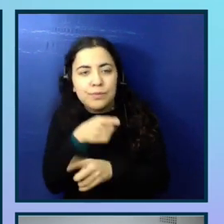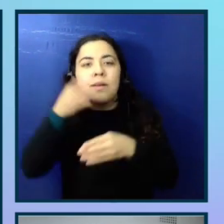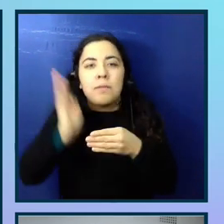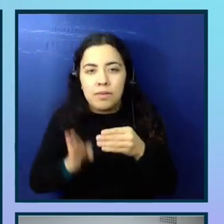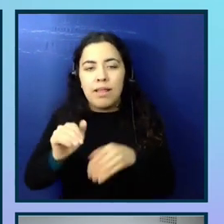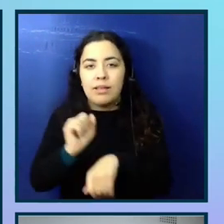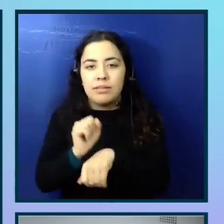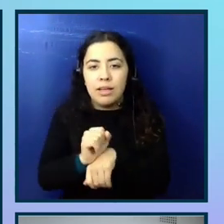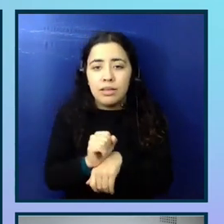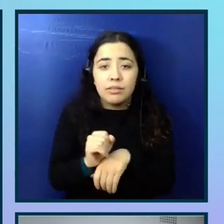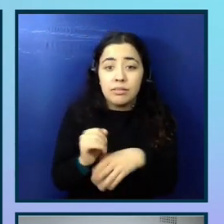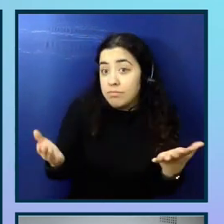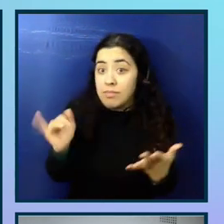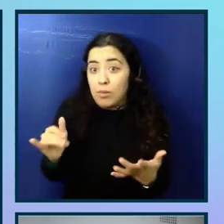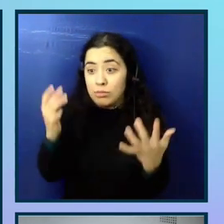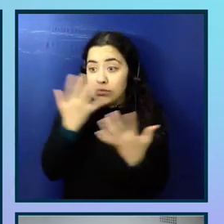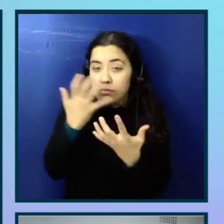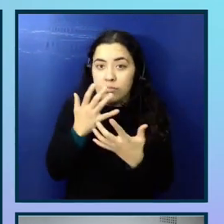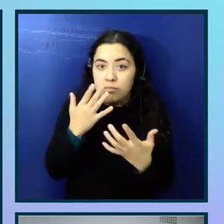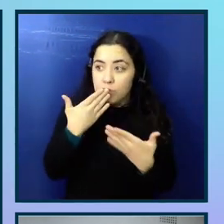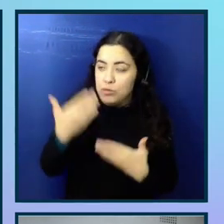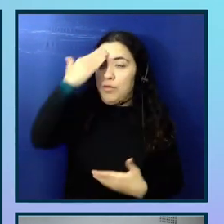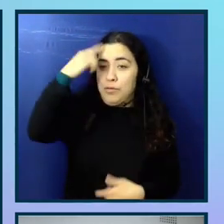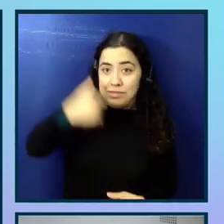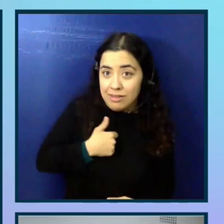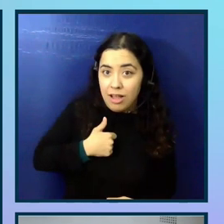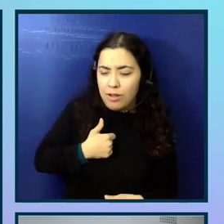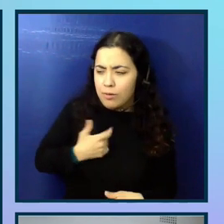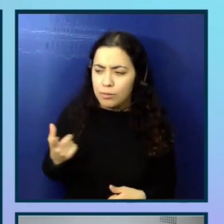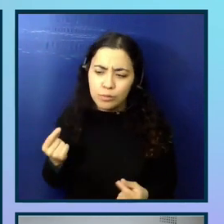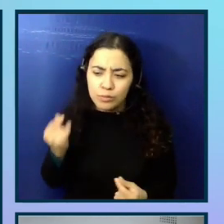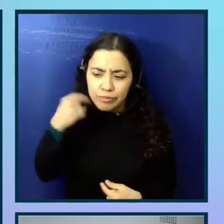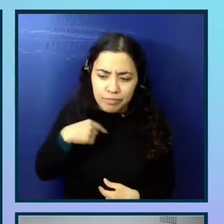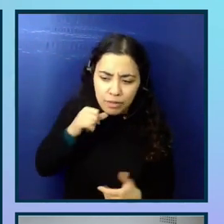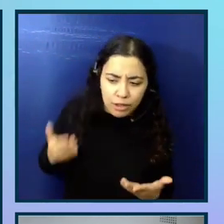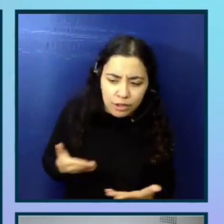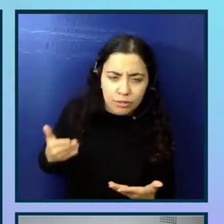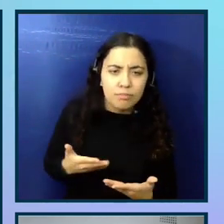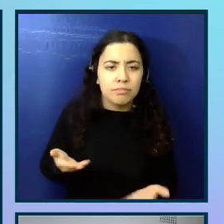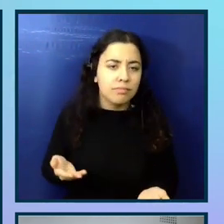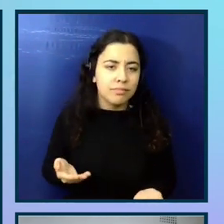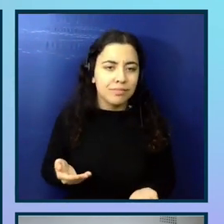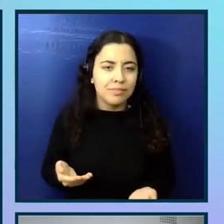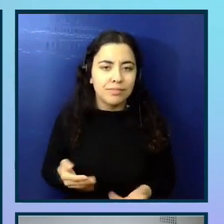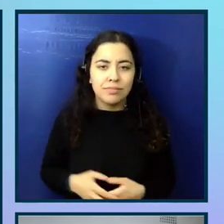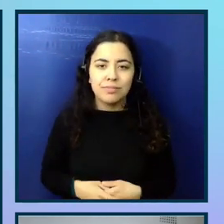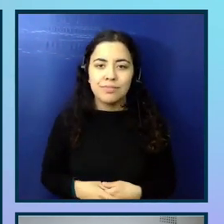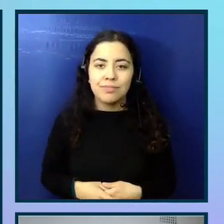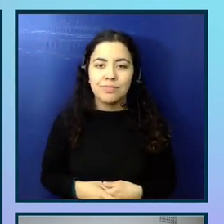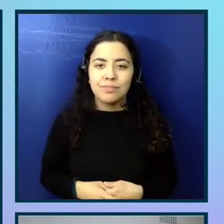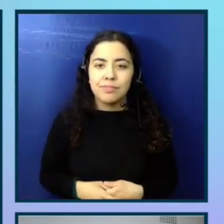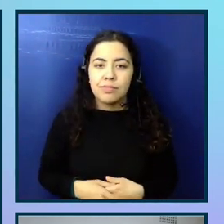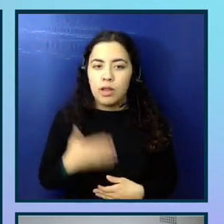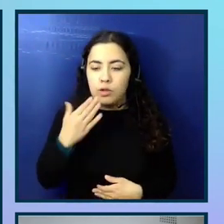And this was a really great insight to know what they would do if, you know, I wasn't there in the session and a